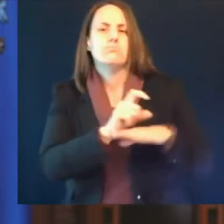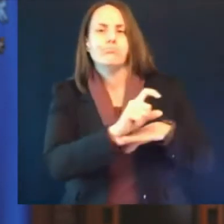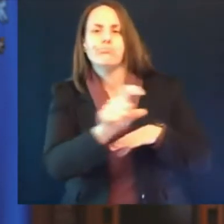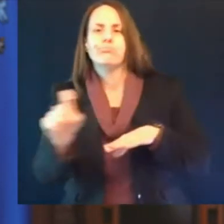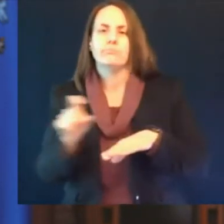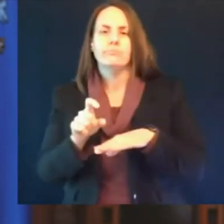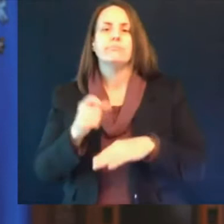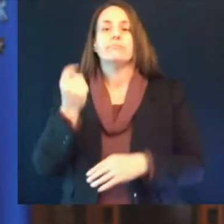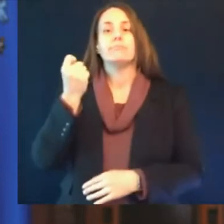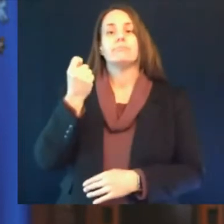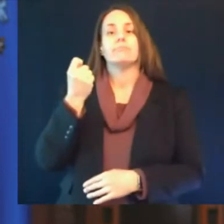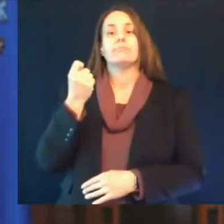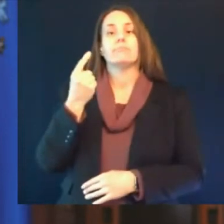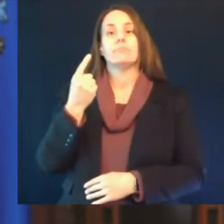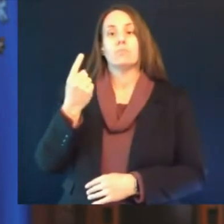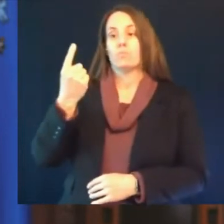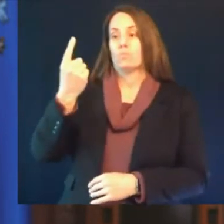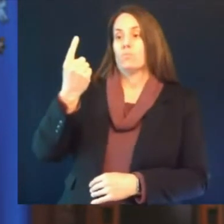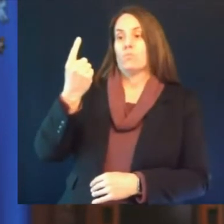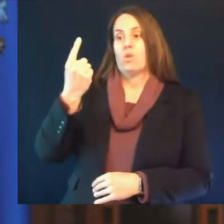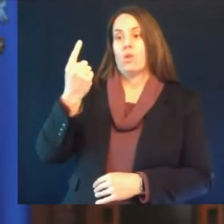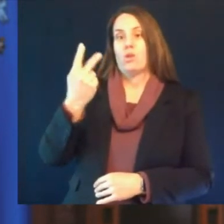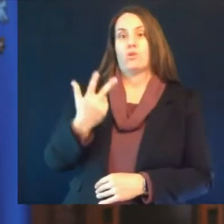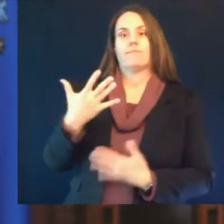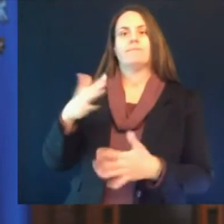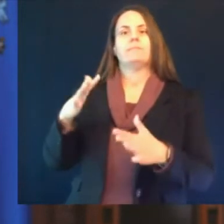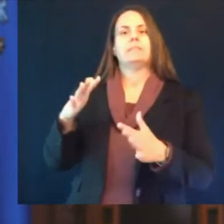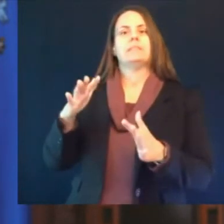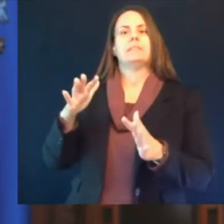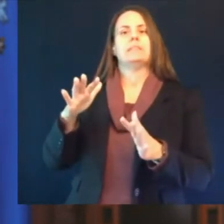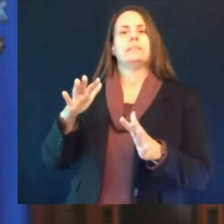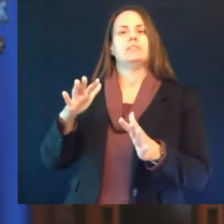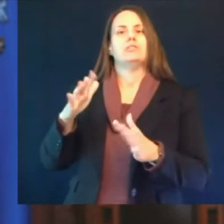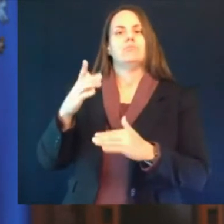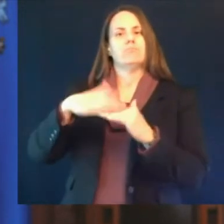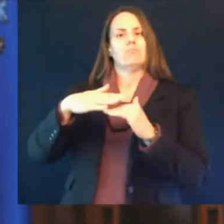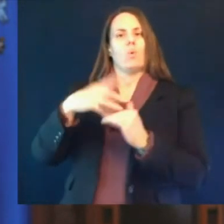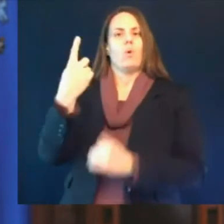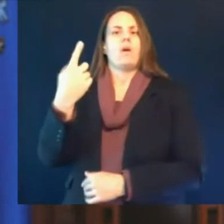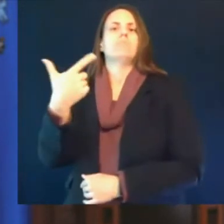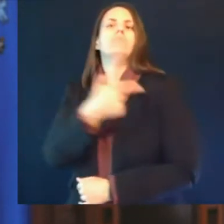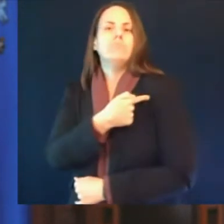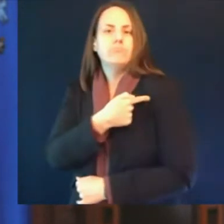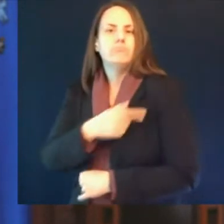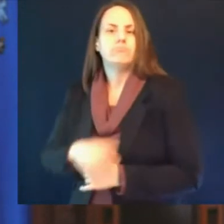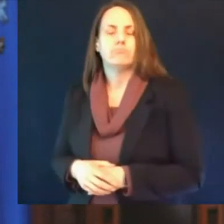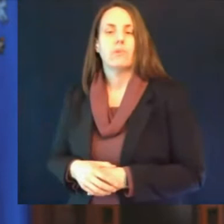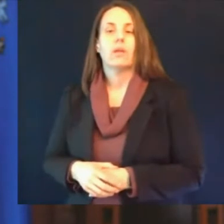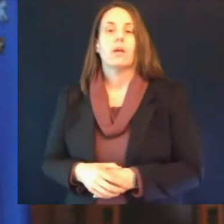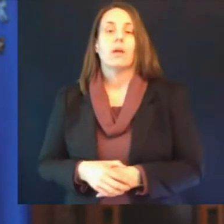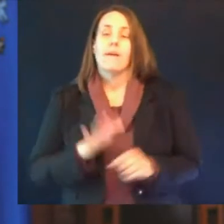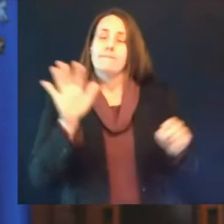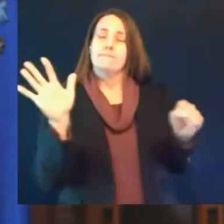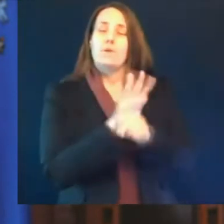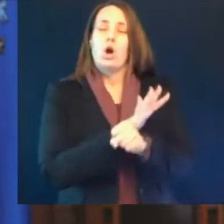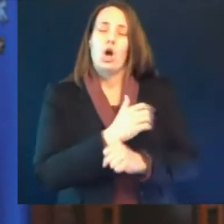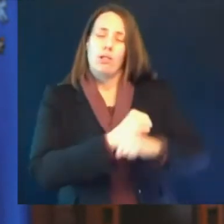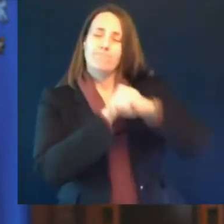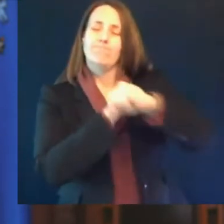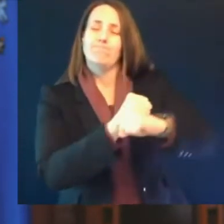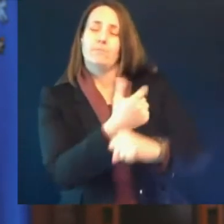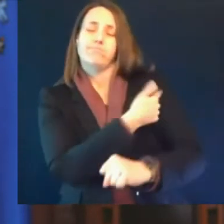.4 million wisconsinites are fully vaccinated which puts us at a quarter of our population vaccinated